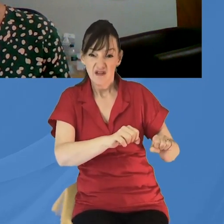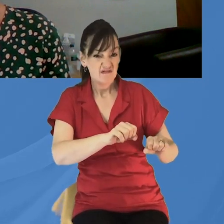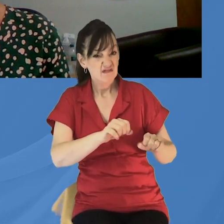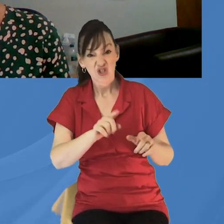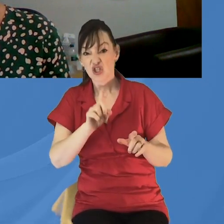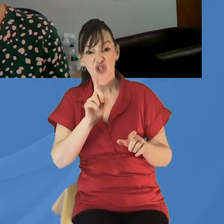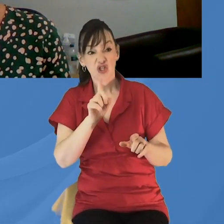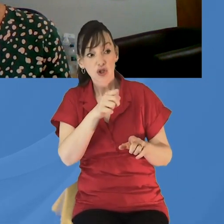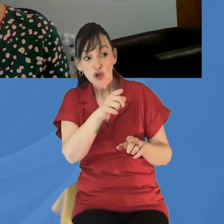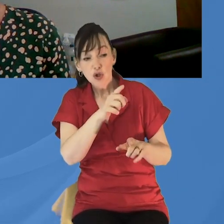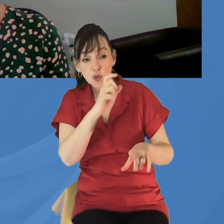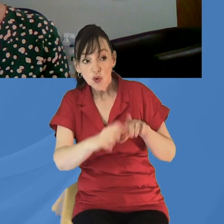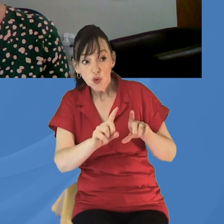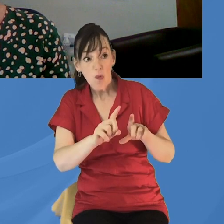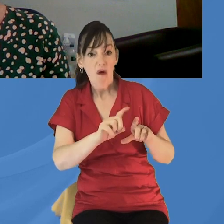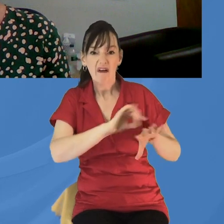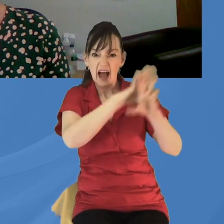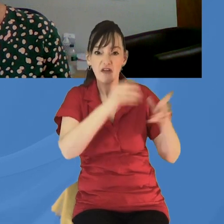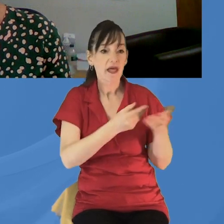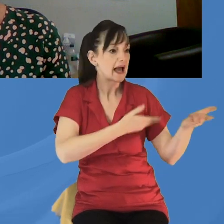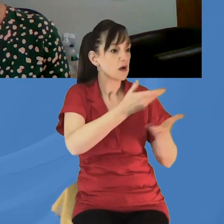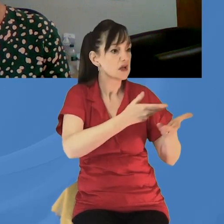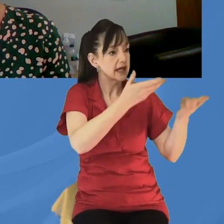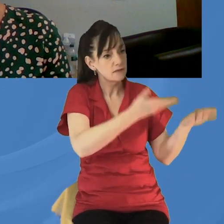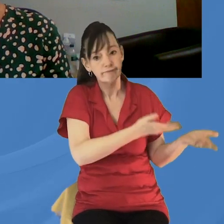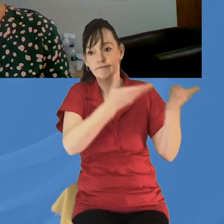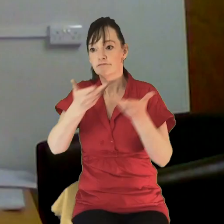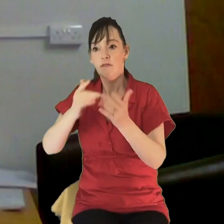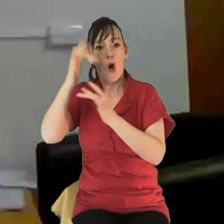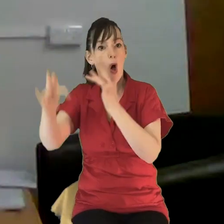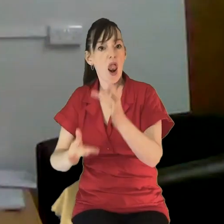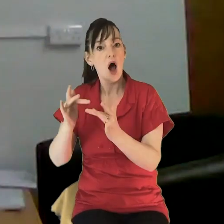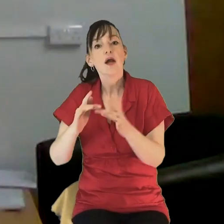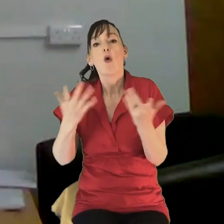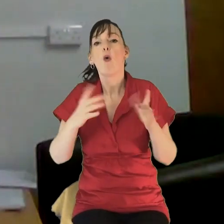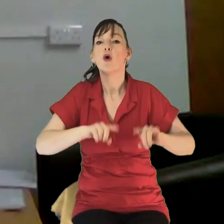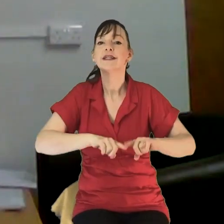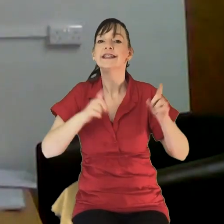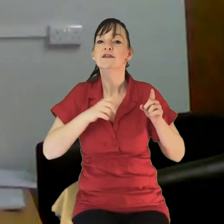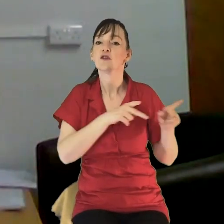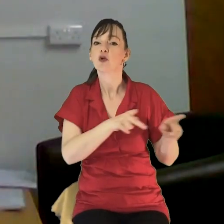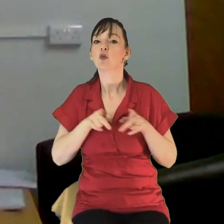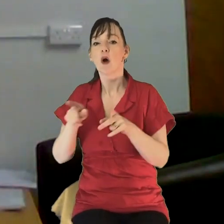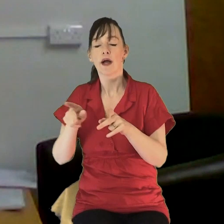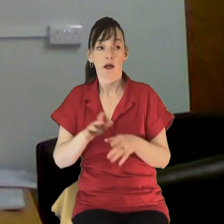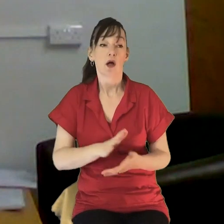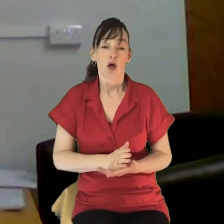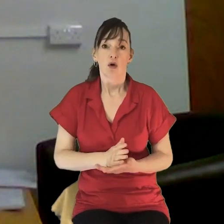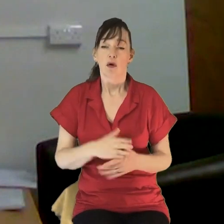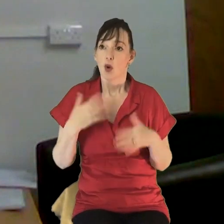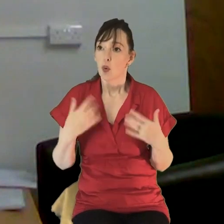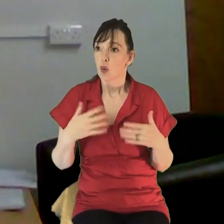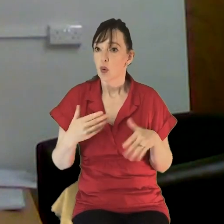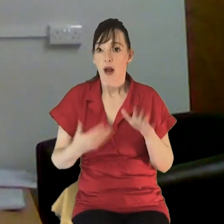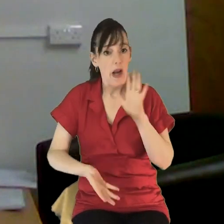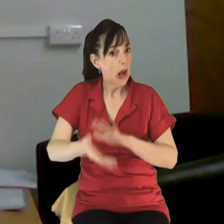to face and put it online or was it was there a different strategy, Sonia? Yeah, it's been quite a steep learning curve. We've learned a